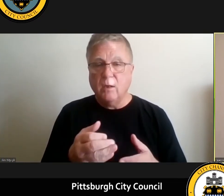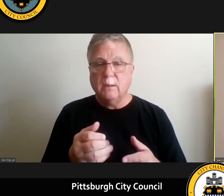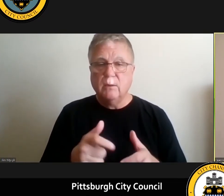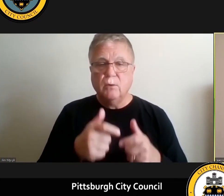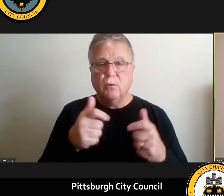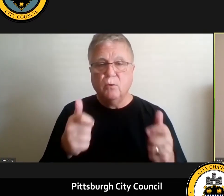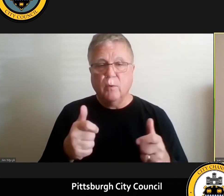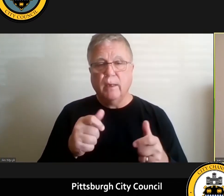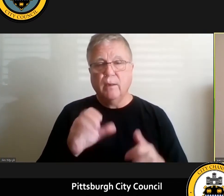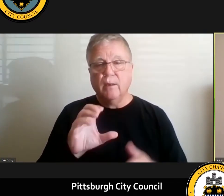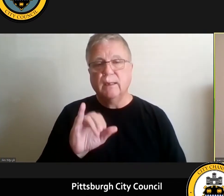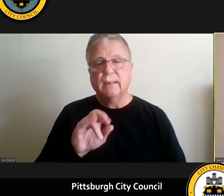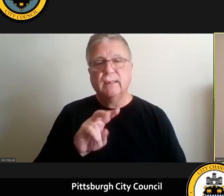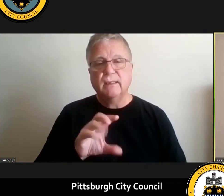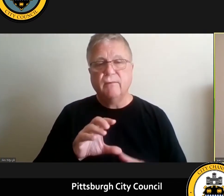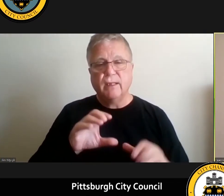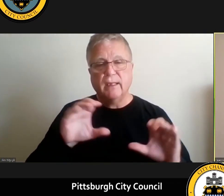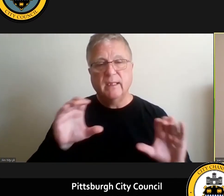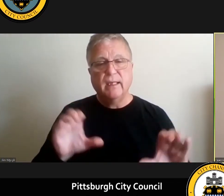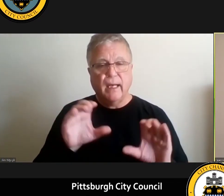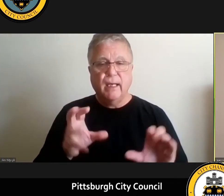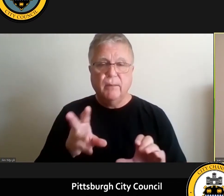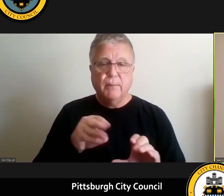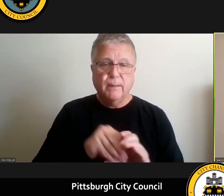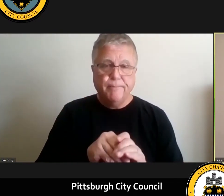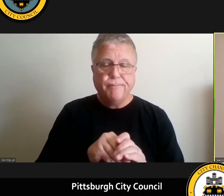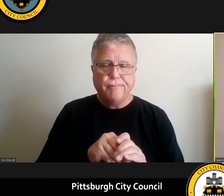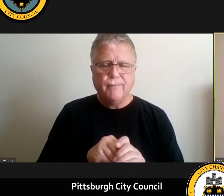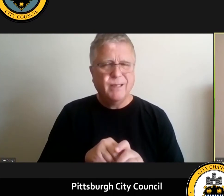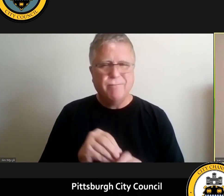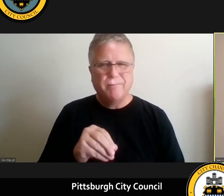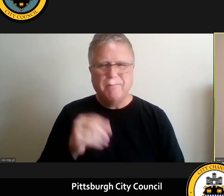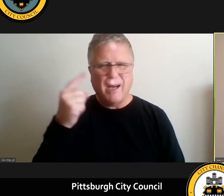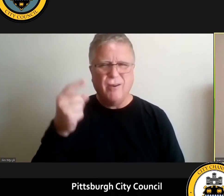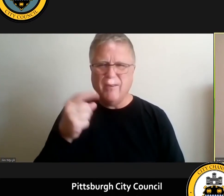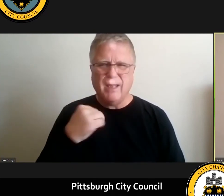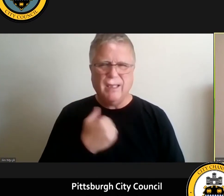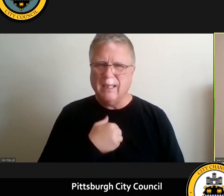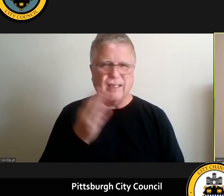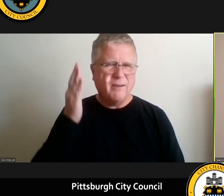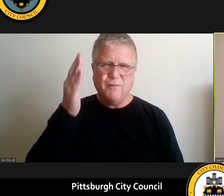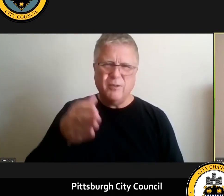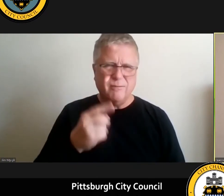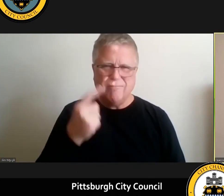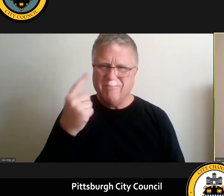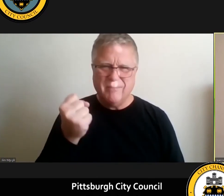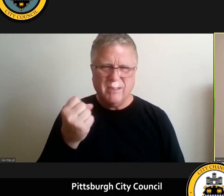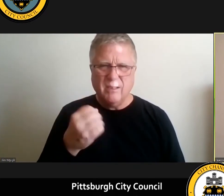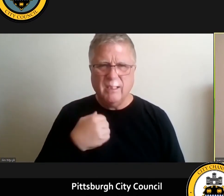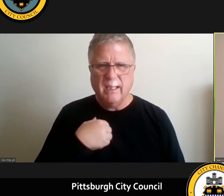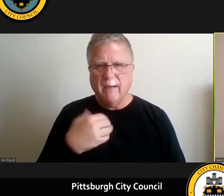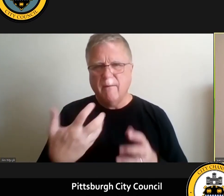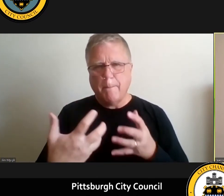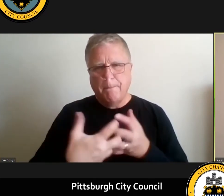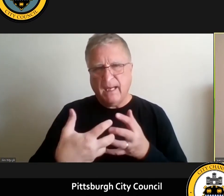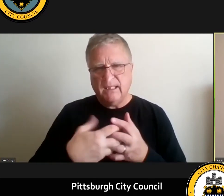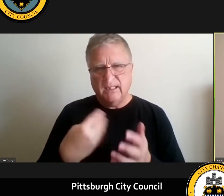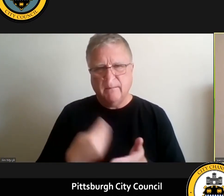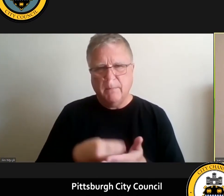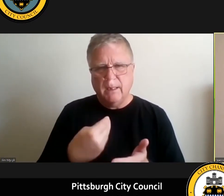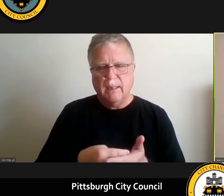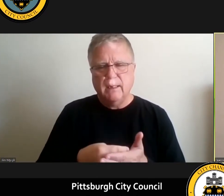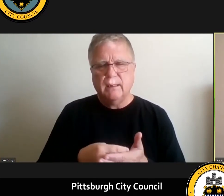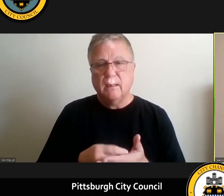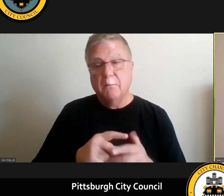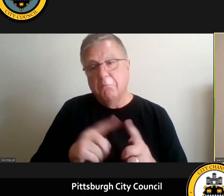engagement um i don't think that's in our future um to have these matching funds but um there are